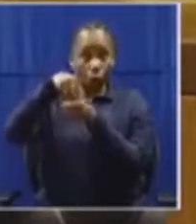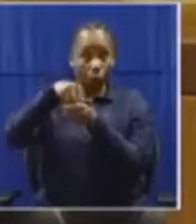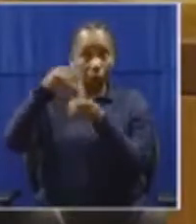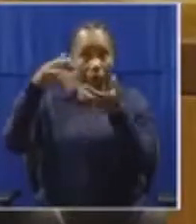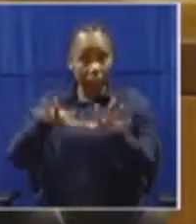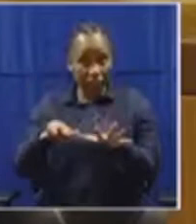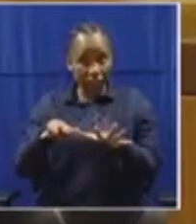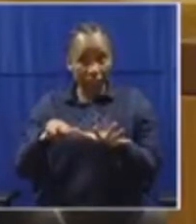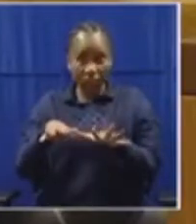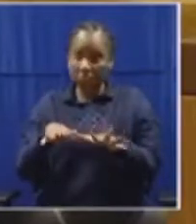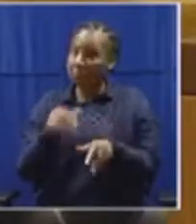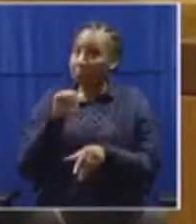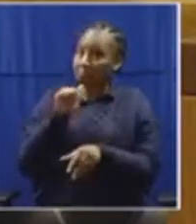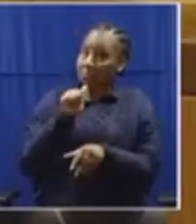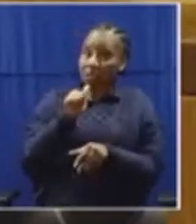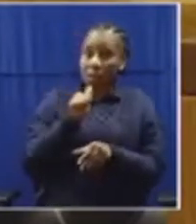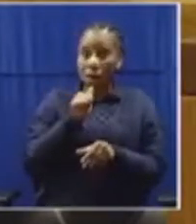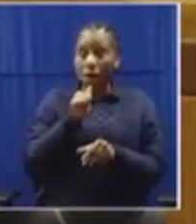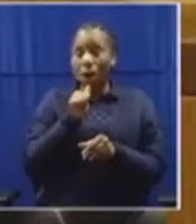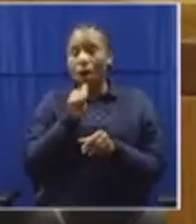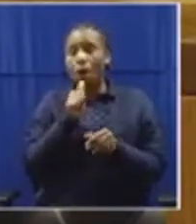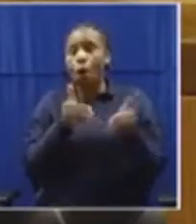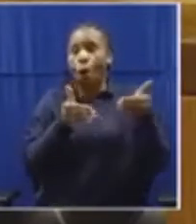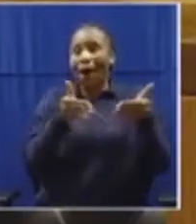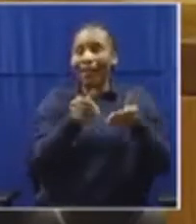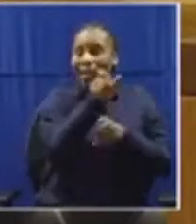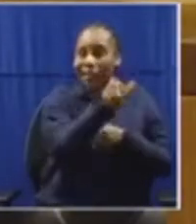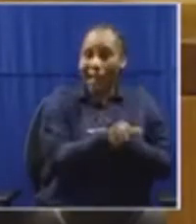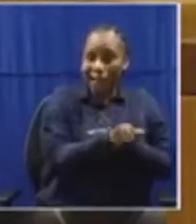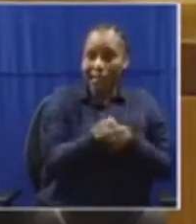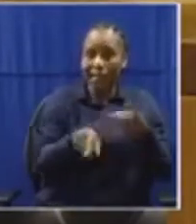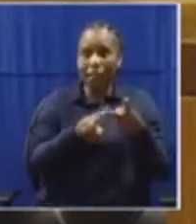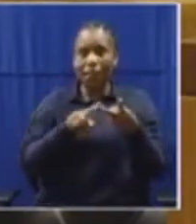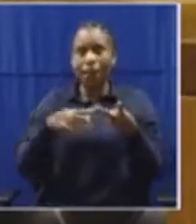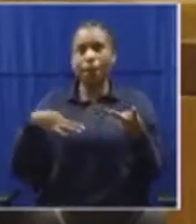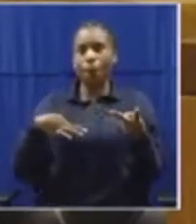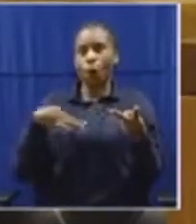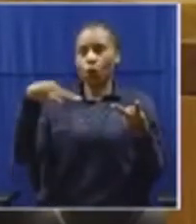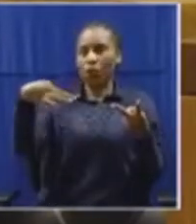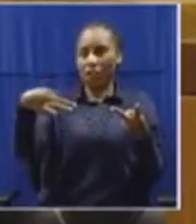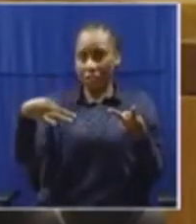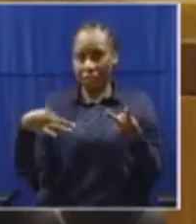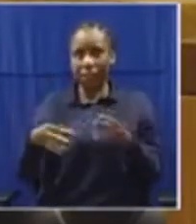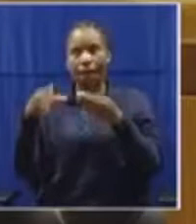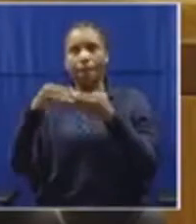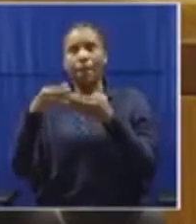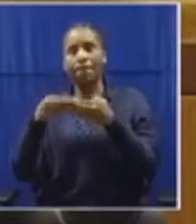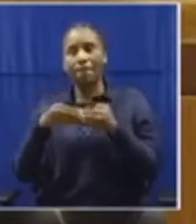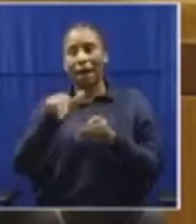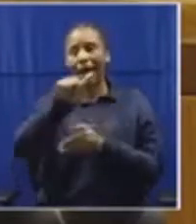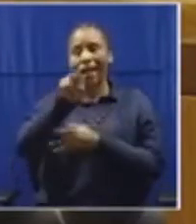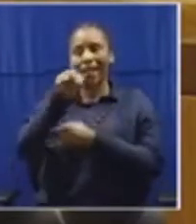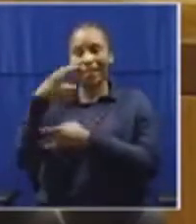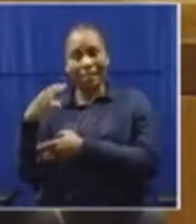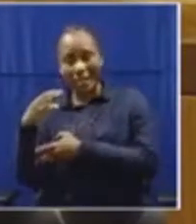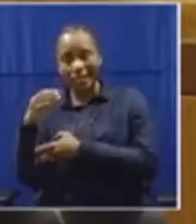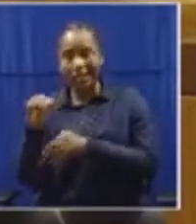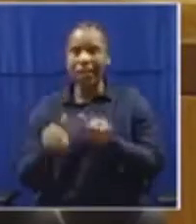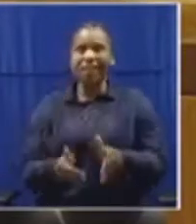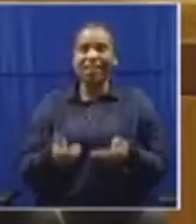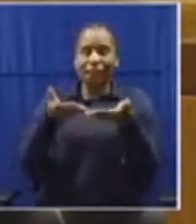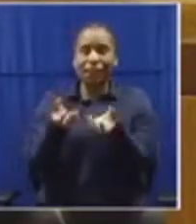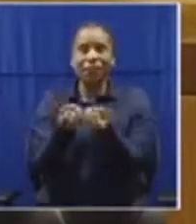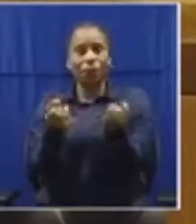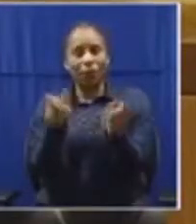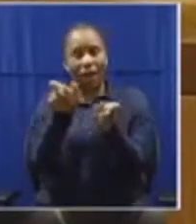as organizers as volunteers, as members of the ANC, as service providers, or